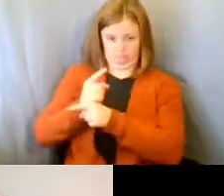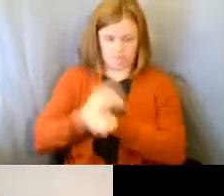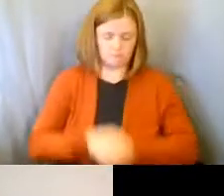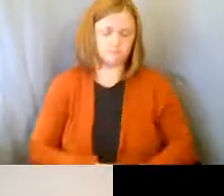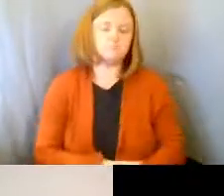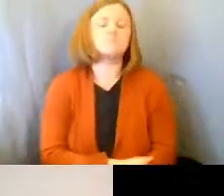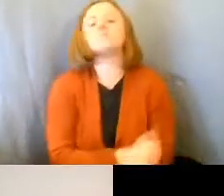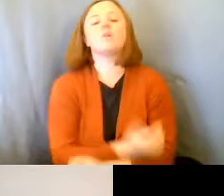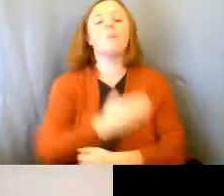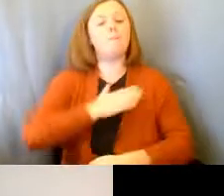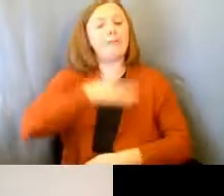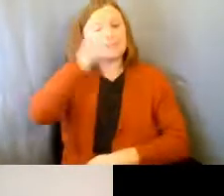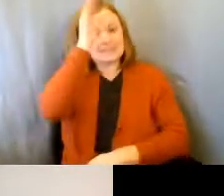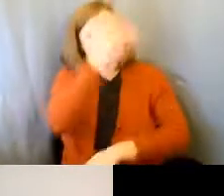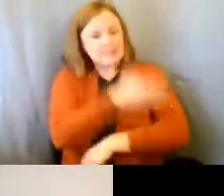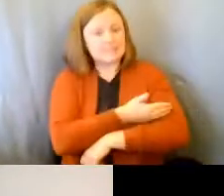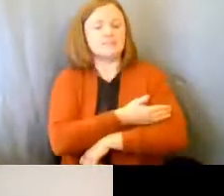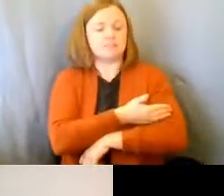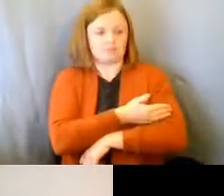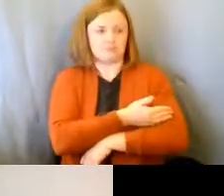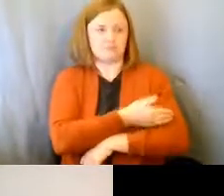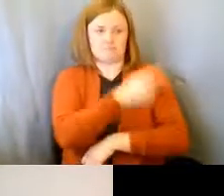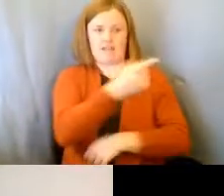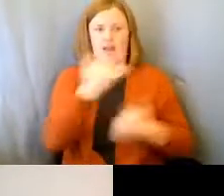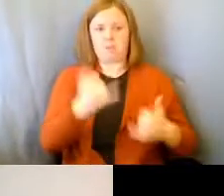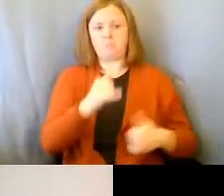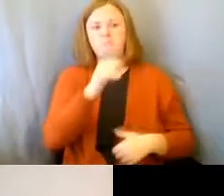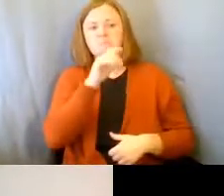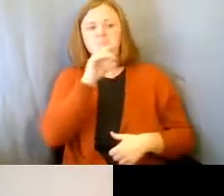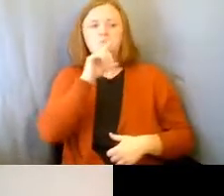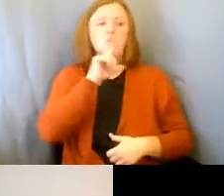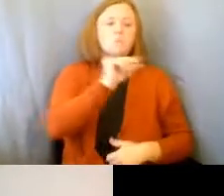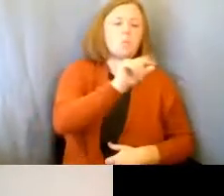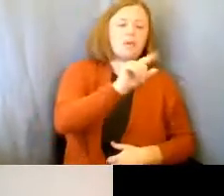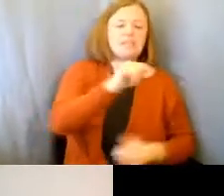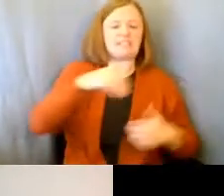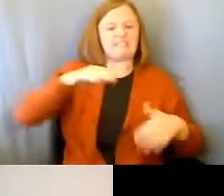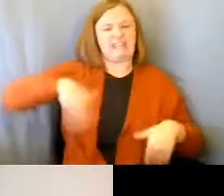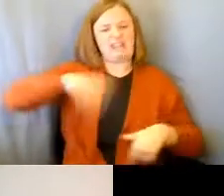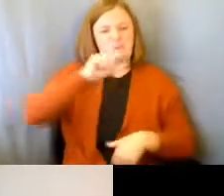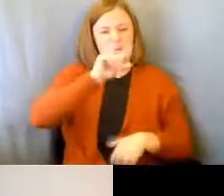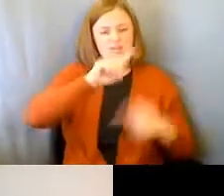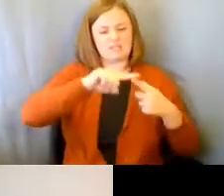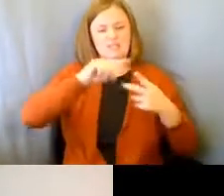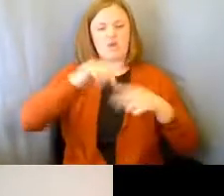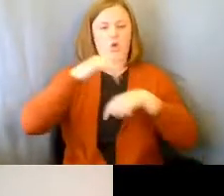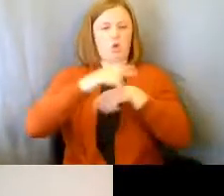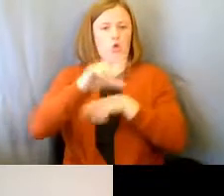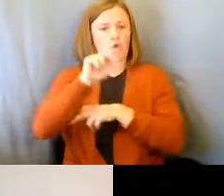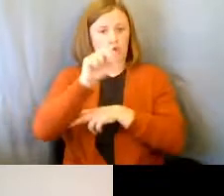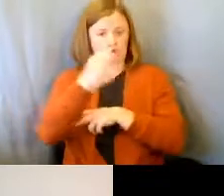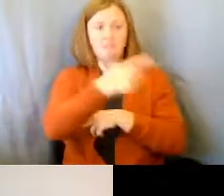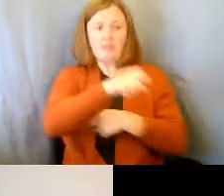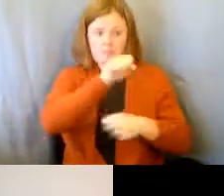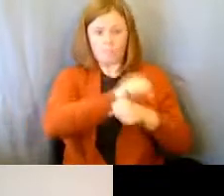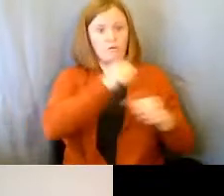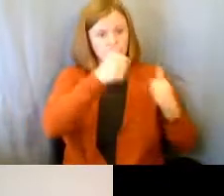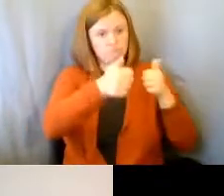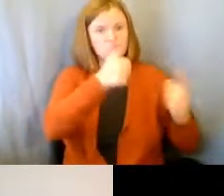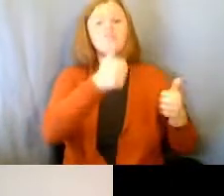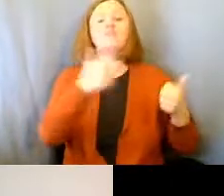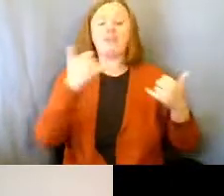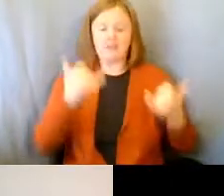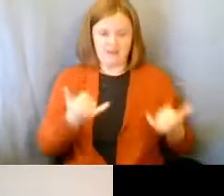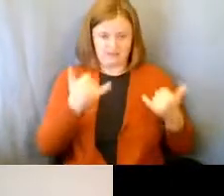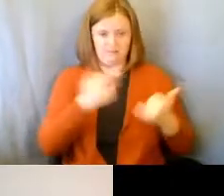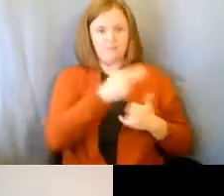Well, my sons, being in their late 20s and their early 30s, have now worked long enough that they're